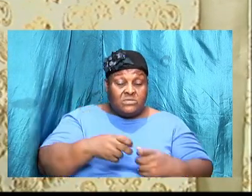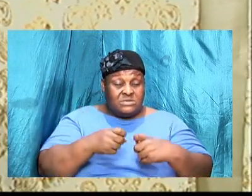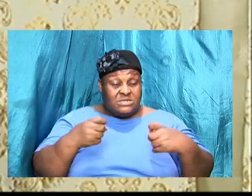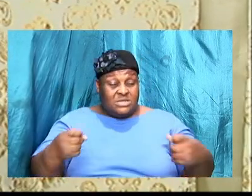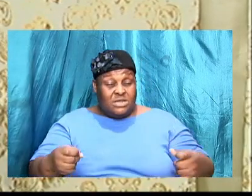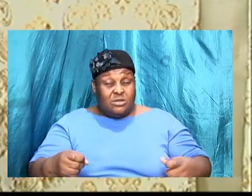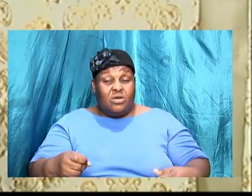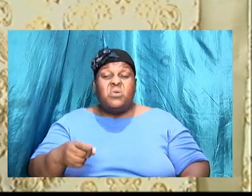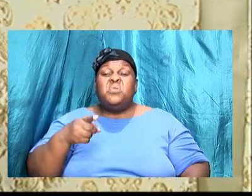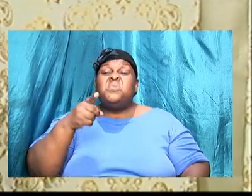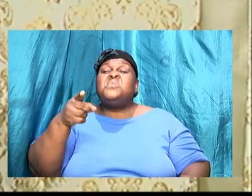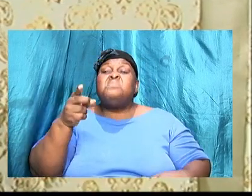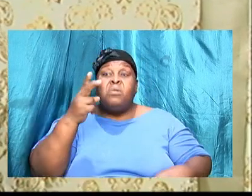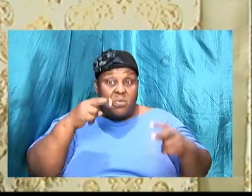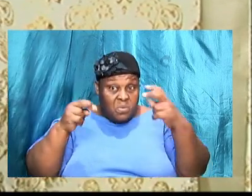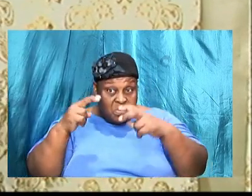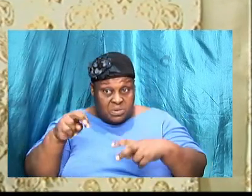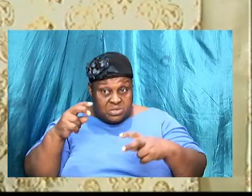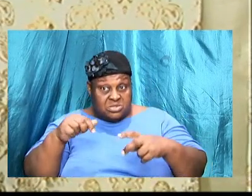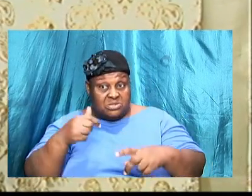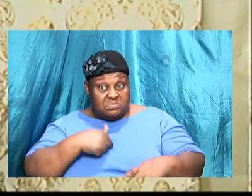you would be watching me